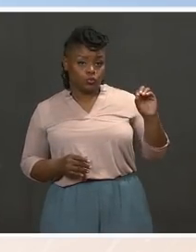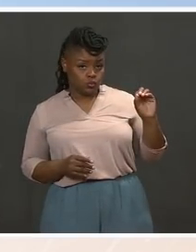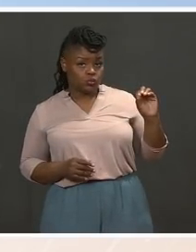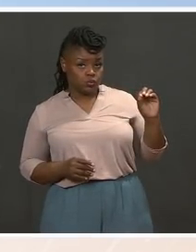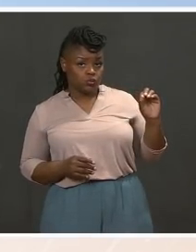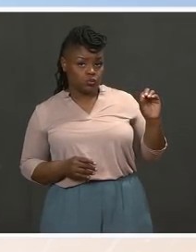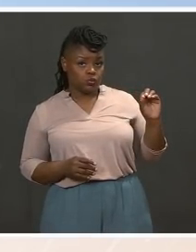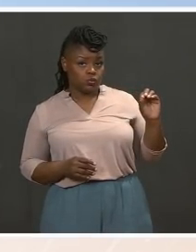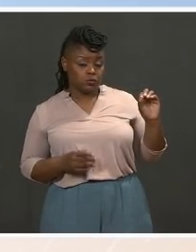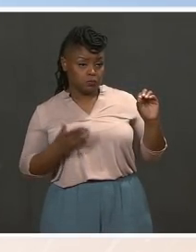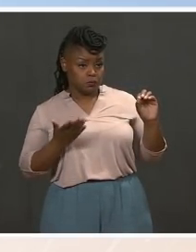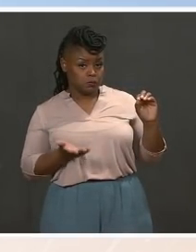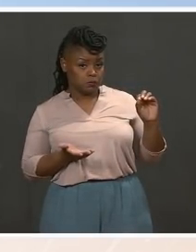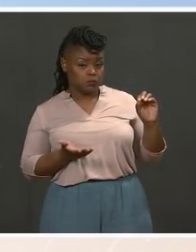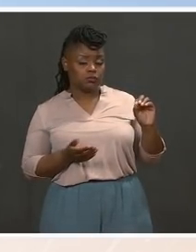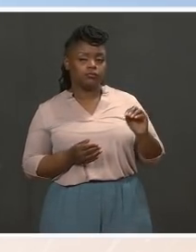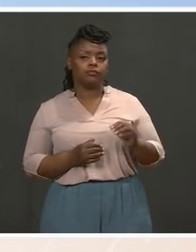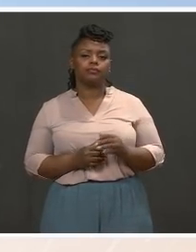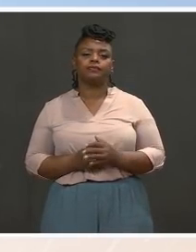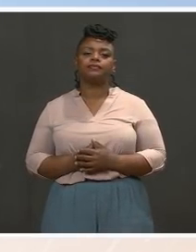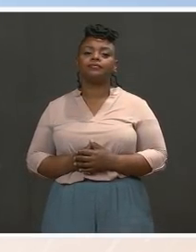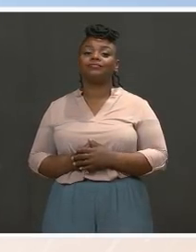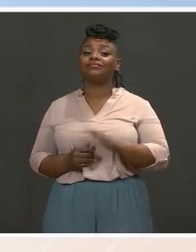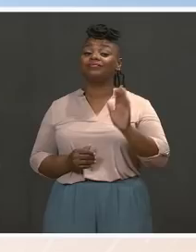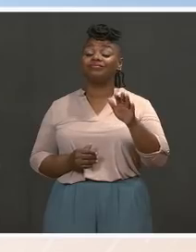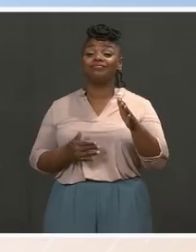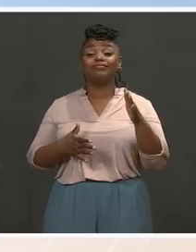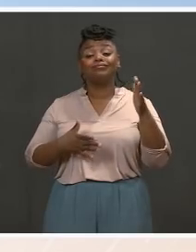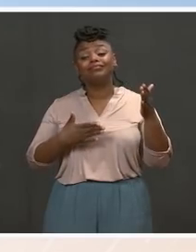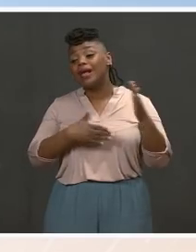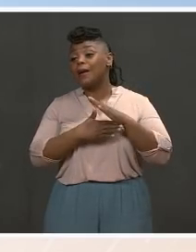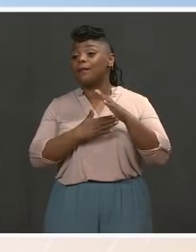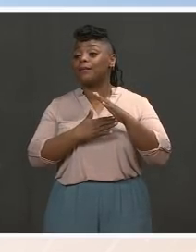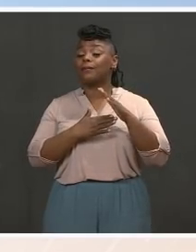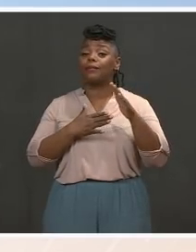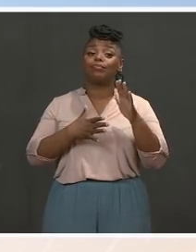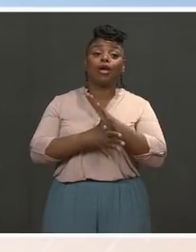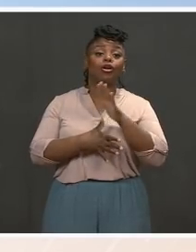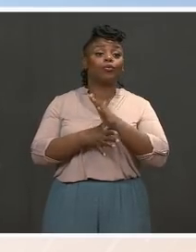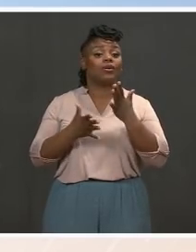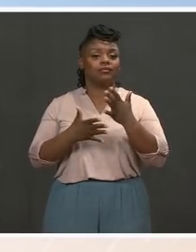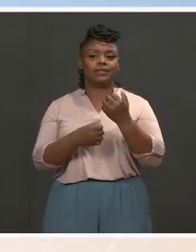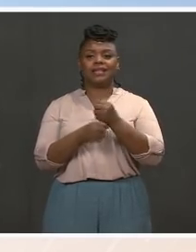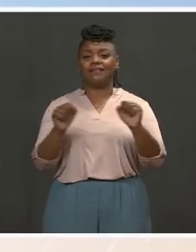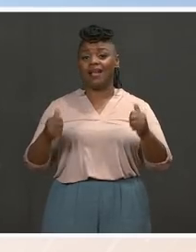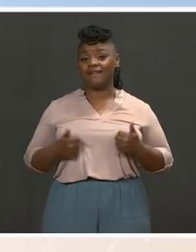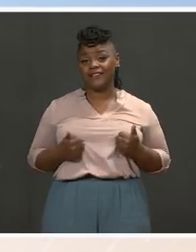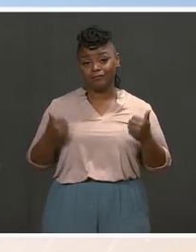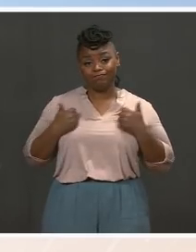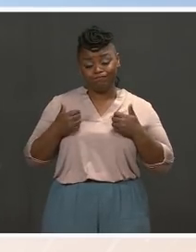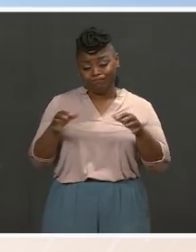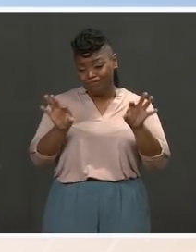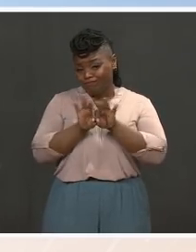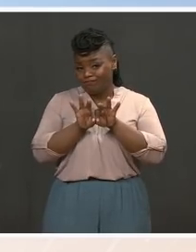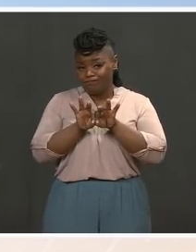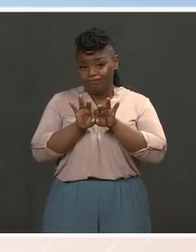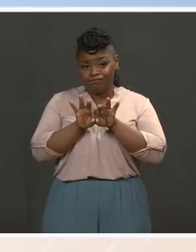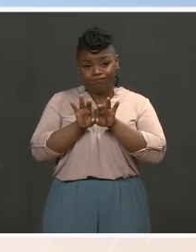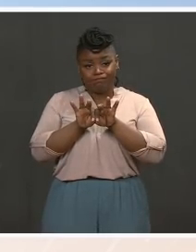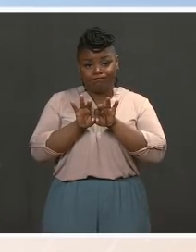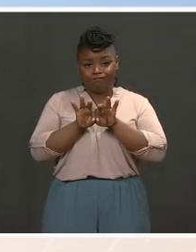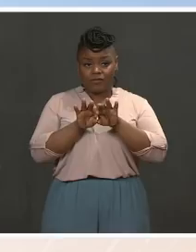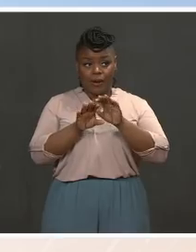the top priority of the President's and of the United States is saving lives and ending the pandemic in the United States and, of course,